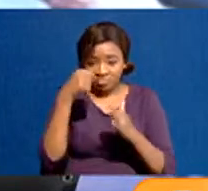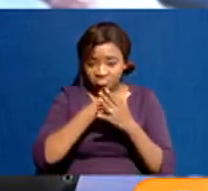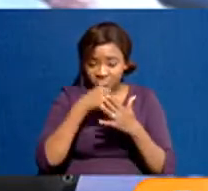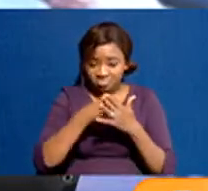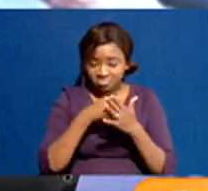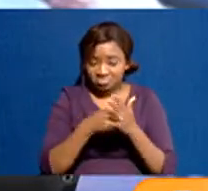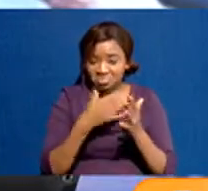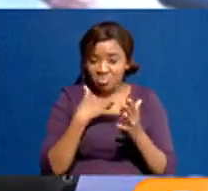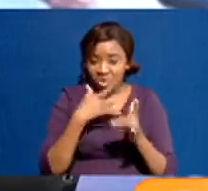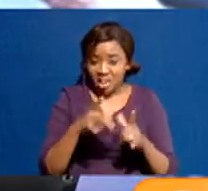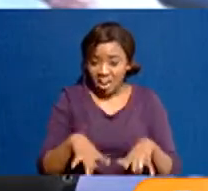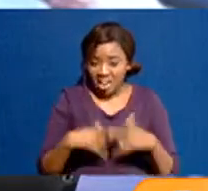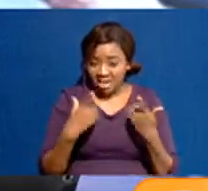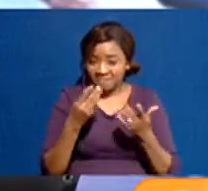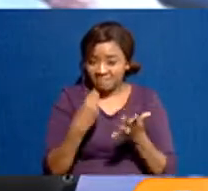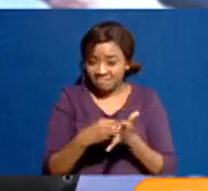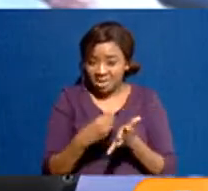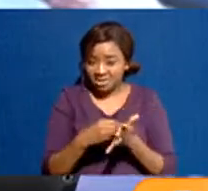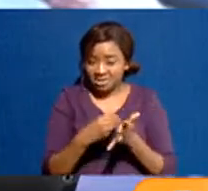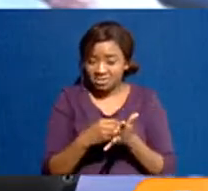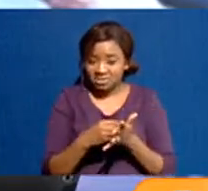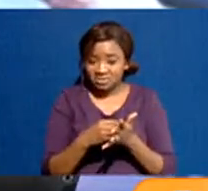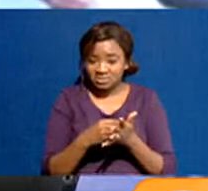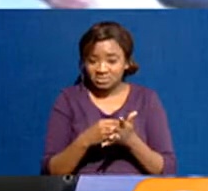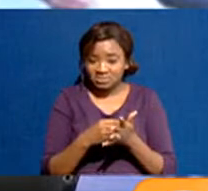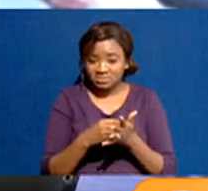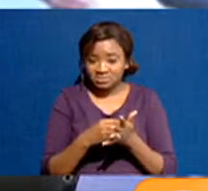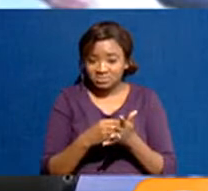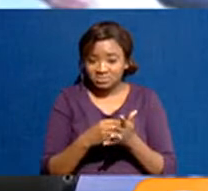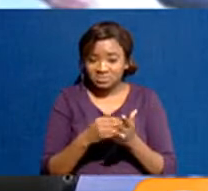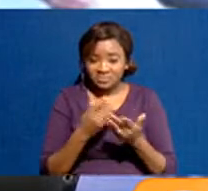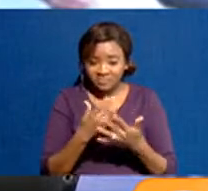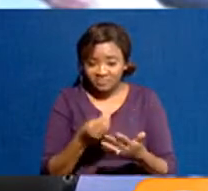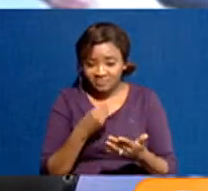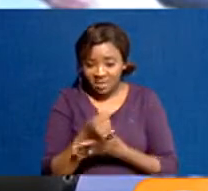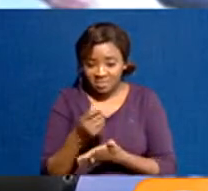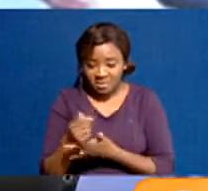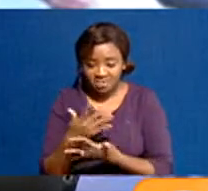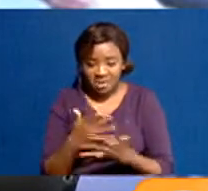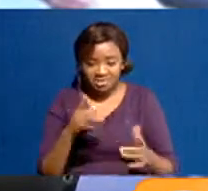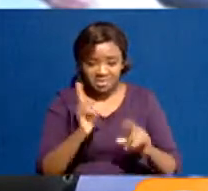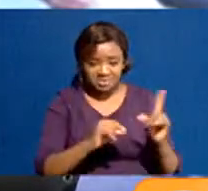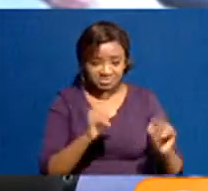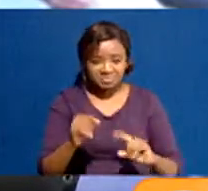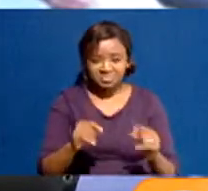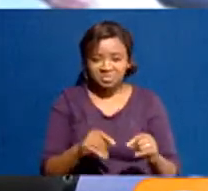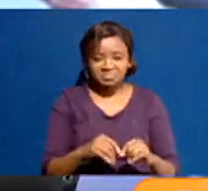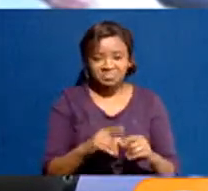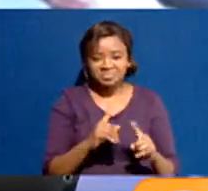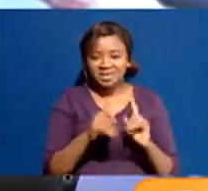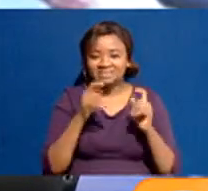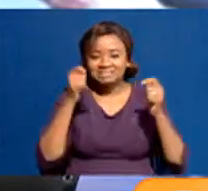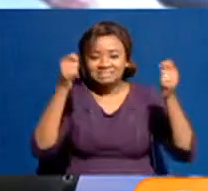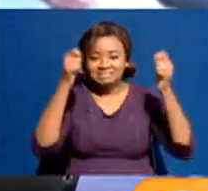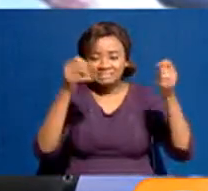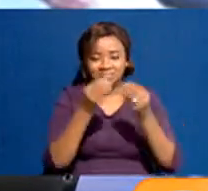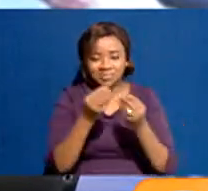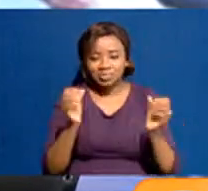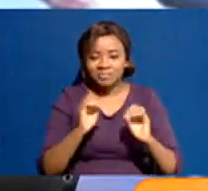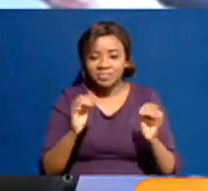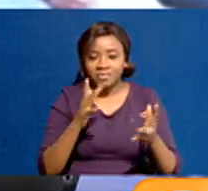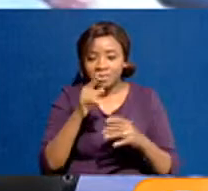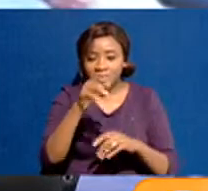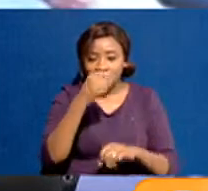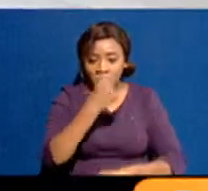tomorrow because the capital part is going to go up. Almost 58 percent of Europeans are daily adjuvenants. So if you're not going to work today,